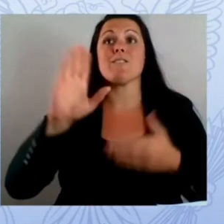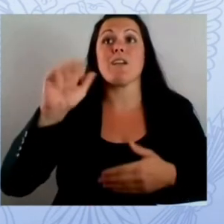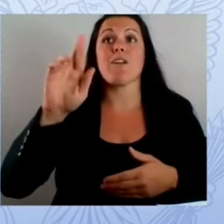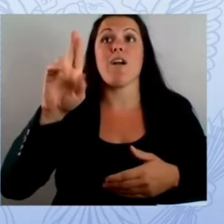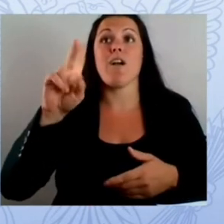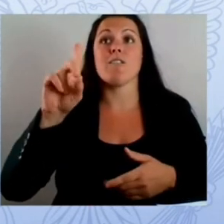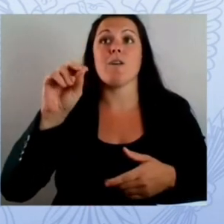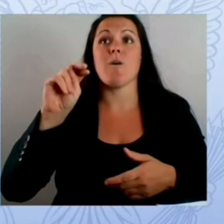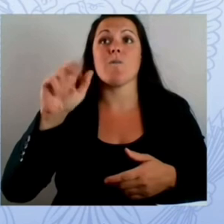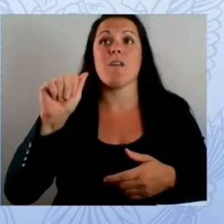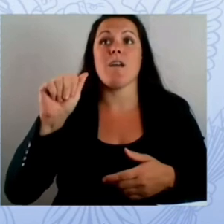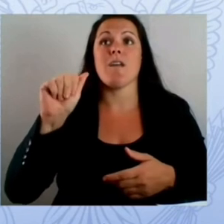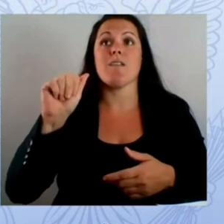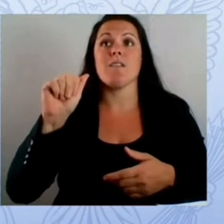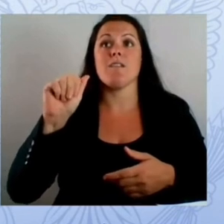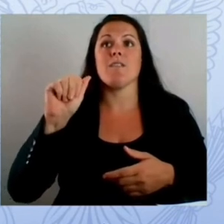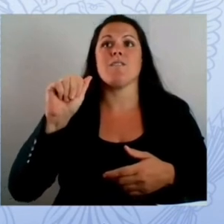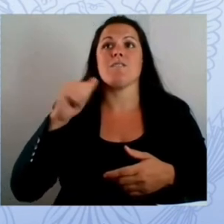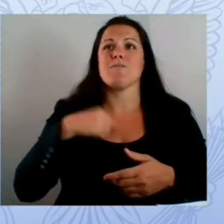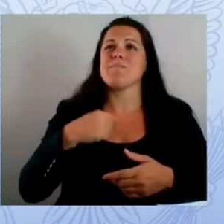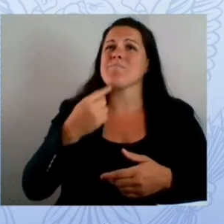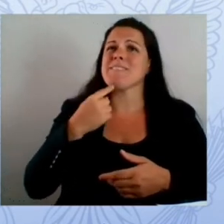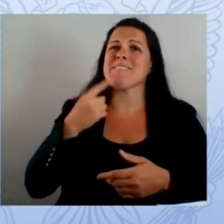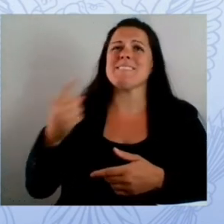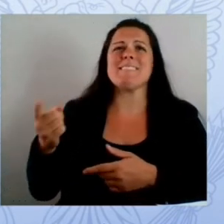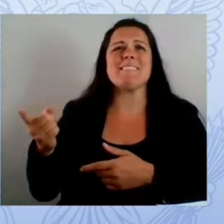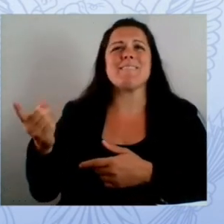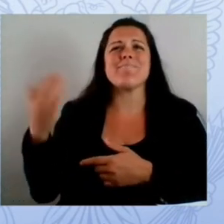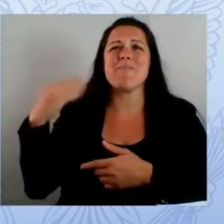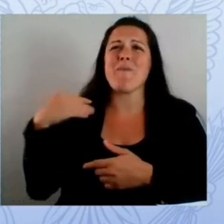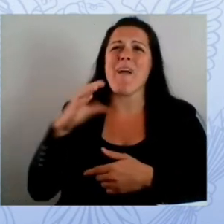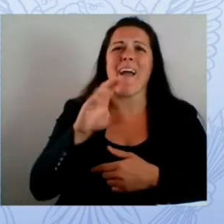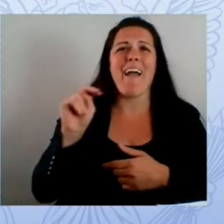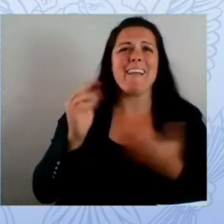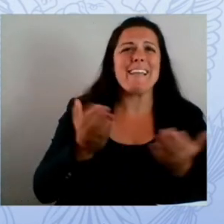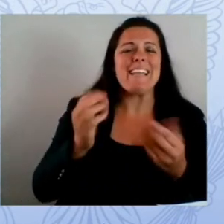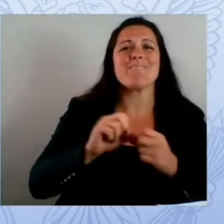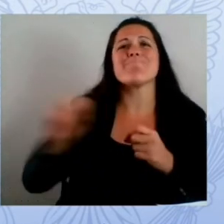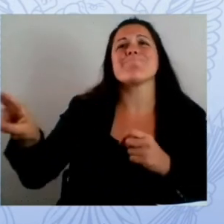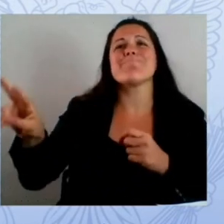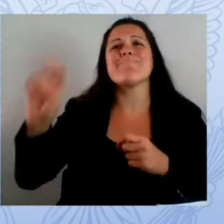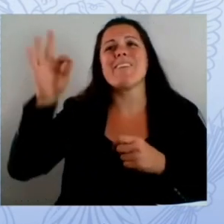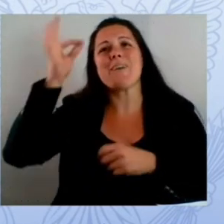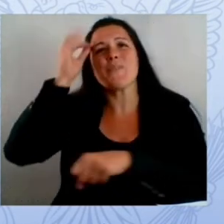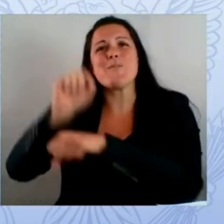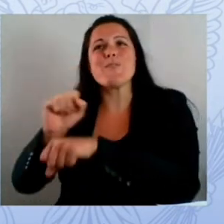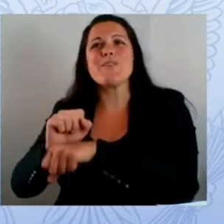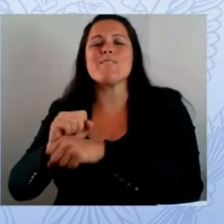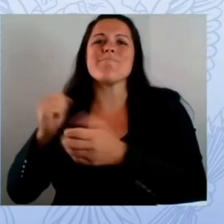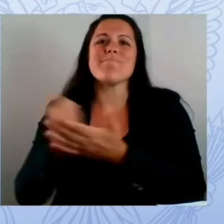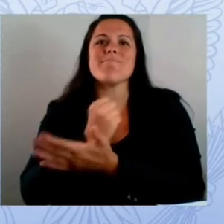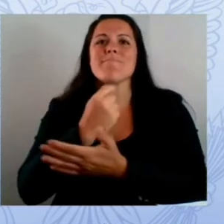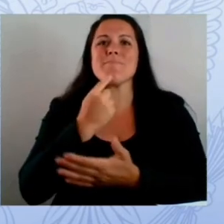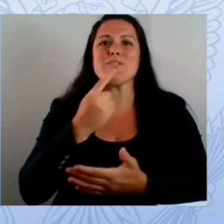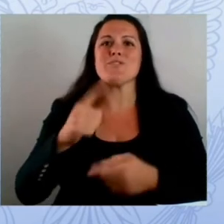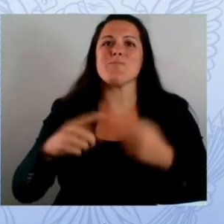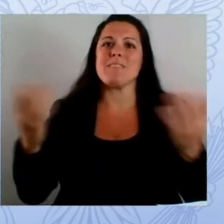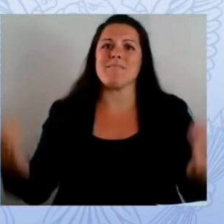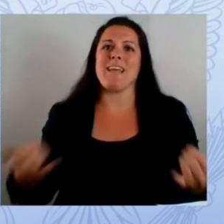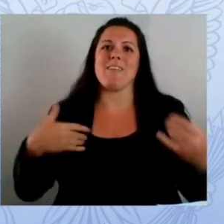community here uh i am doug casey i serve with the department of administrative services uh